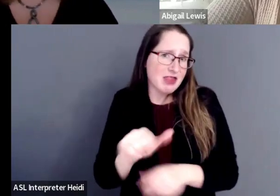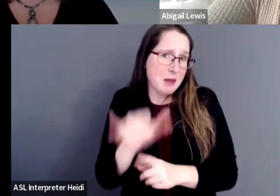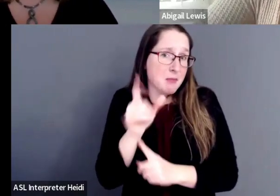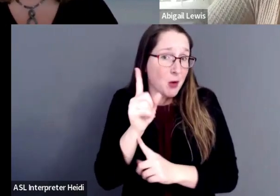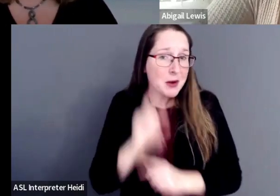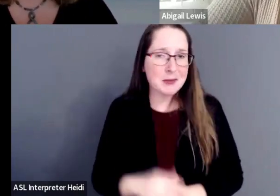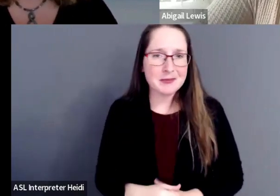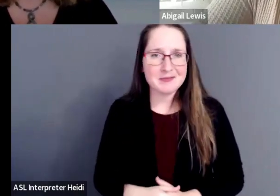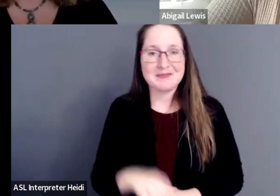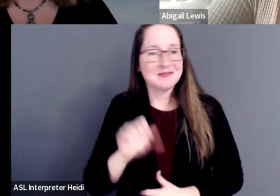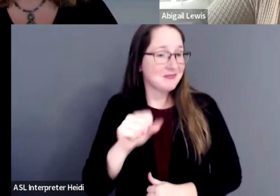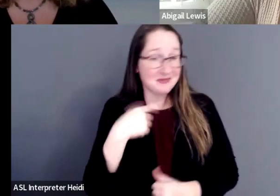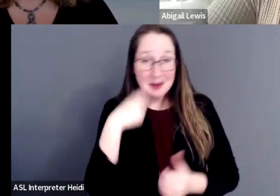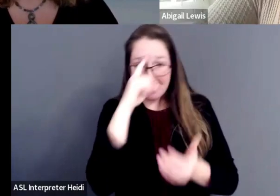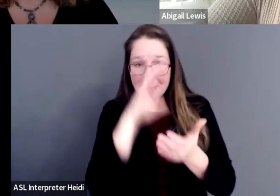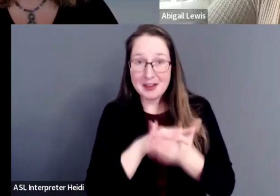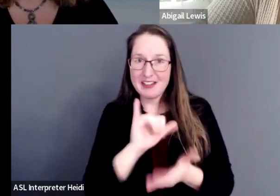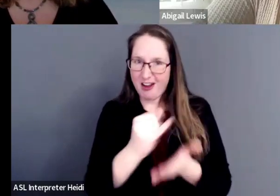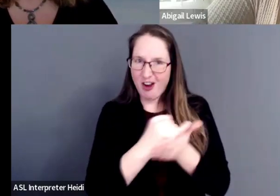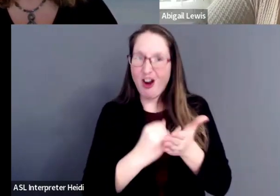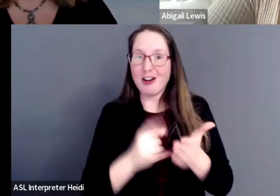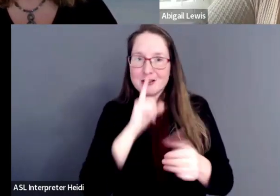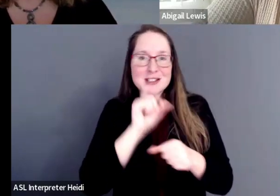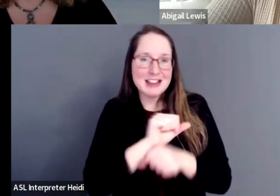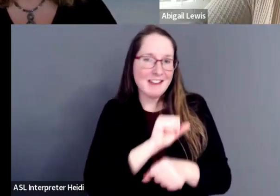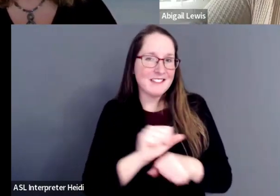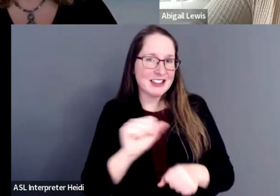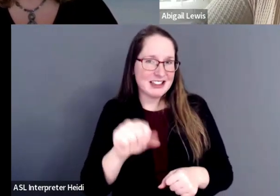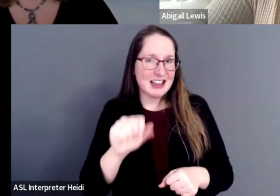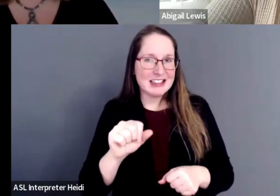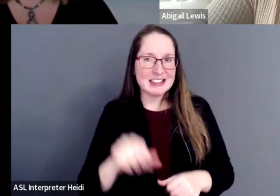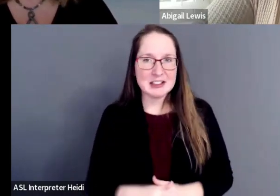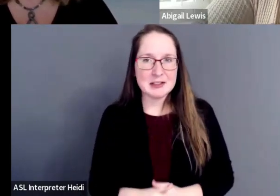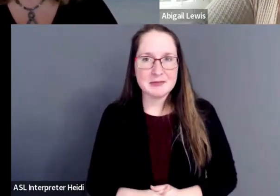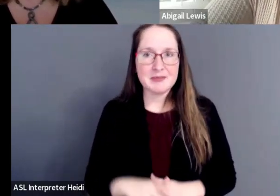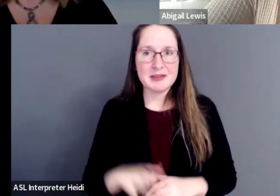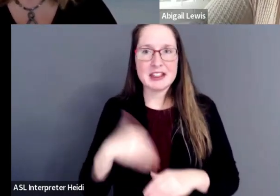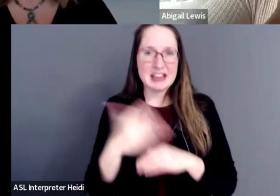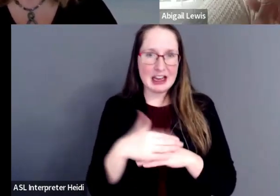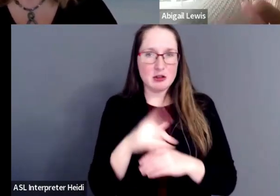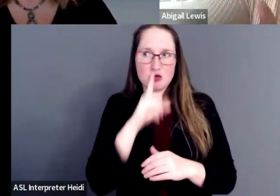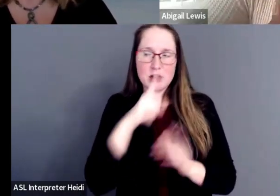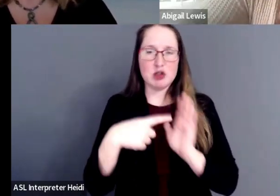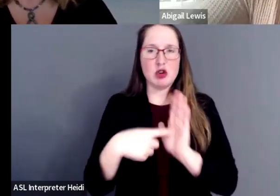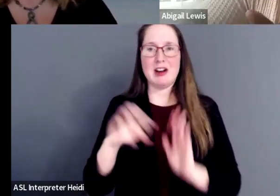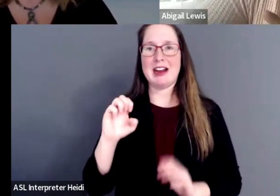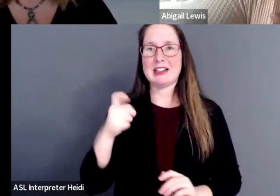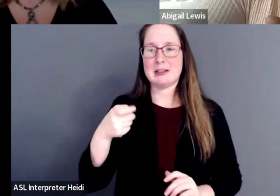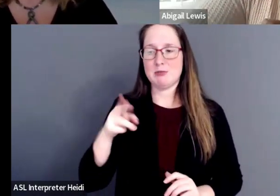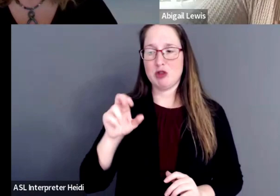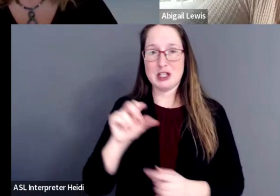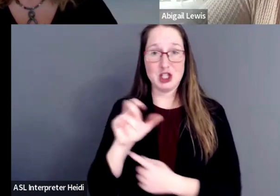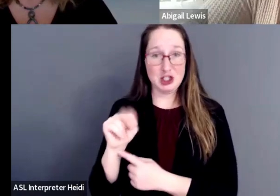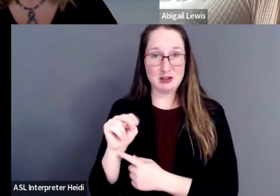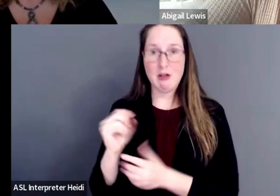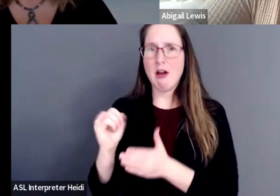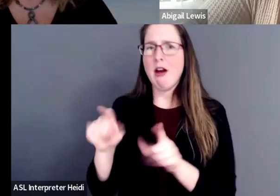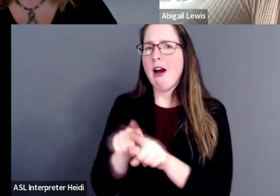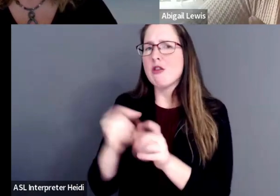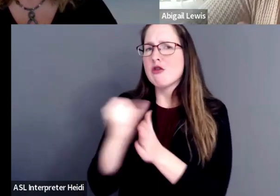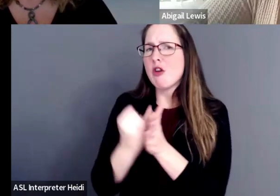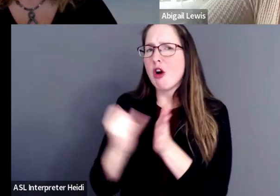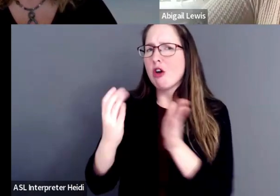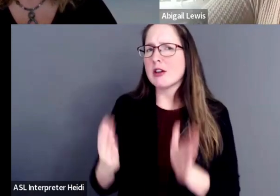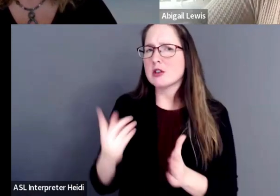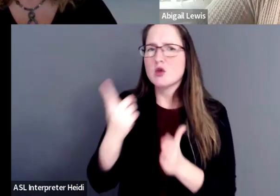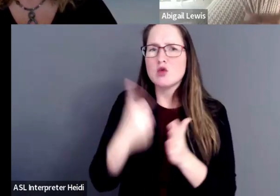Yeah, no, I believe that art is definitely an expression. So as an artist, right, what challenges